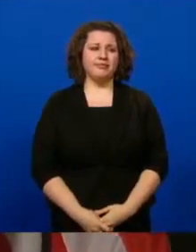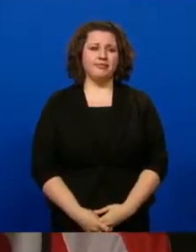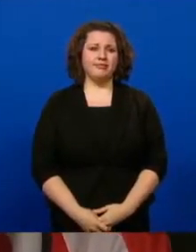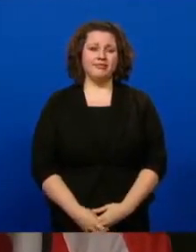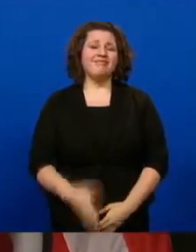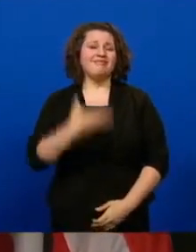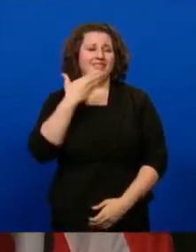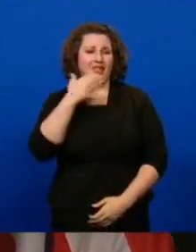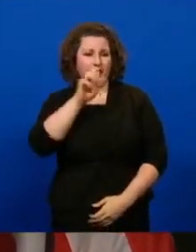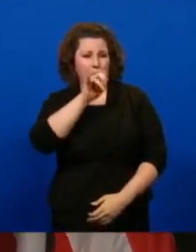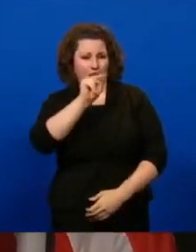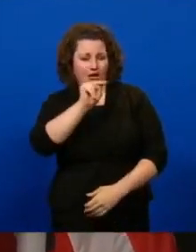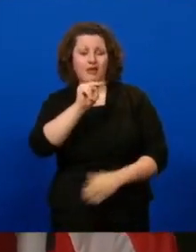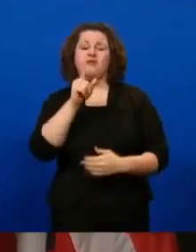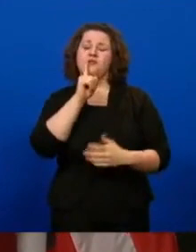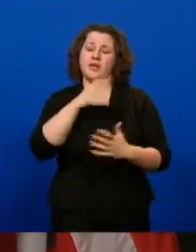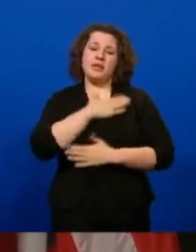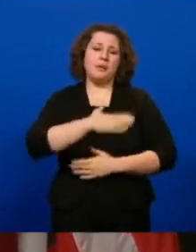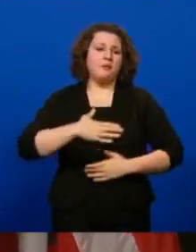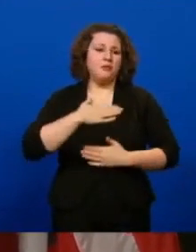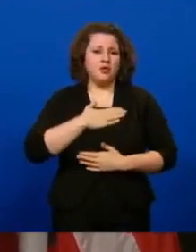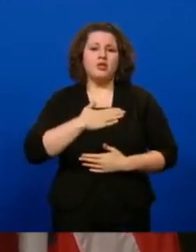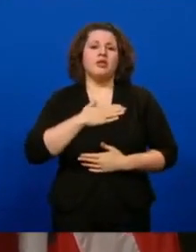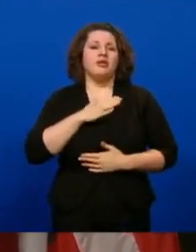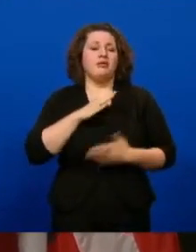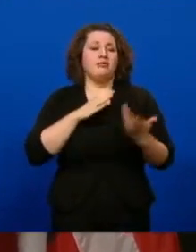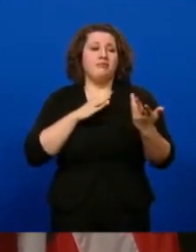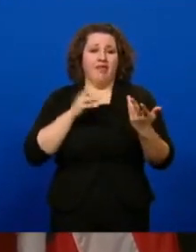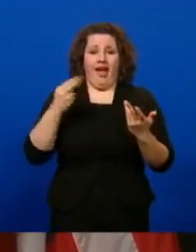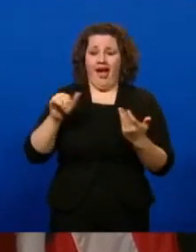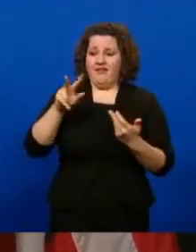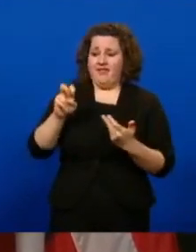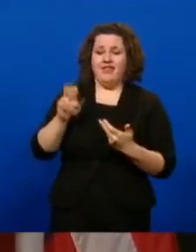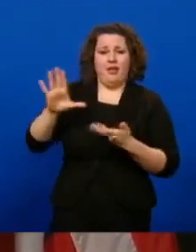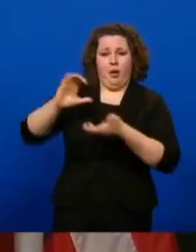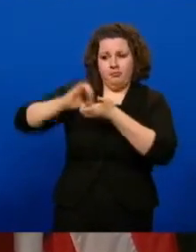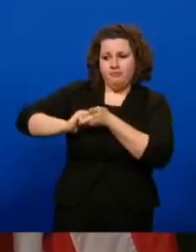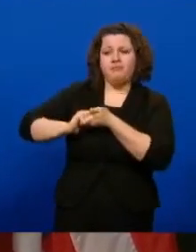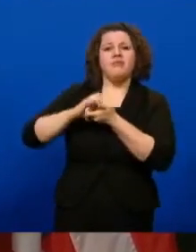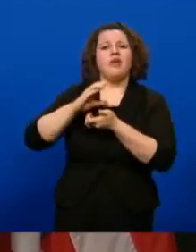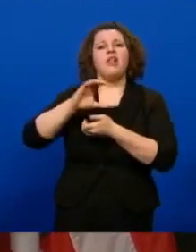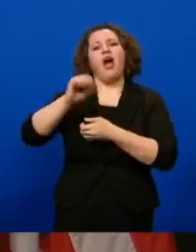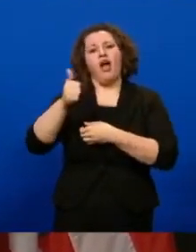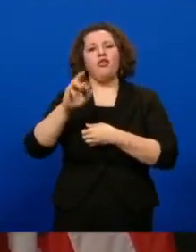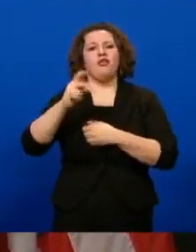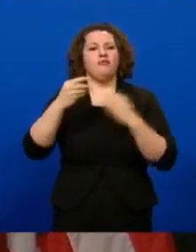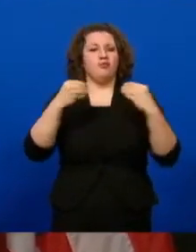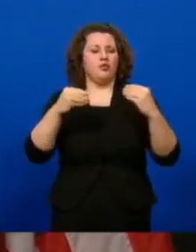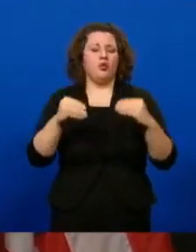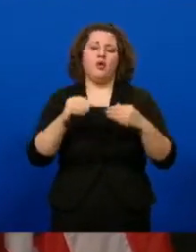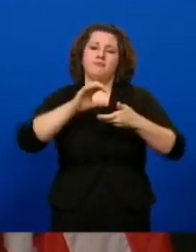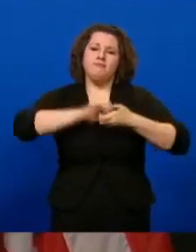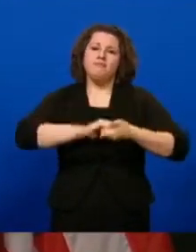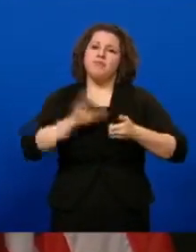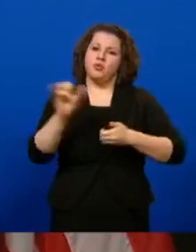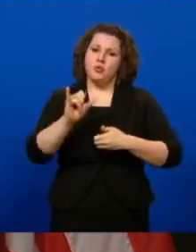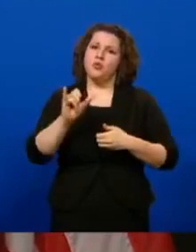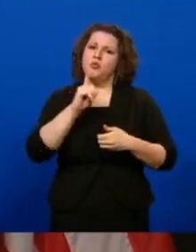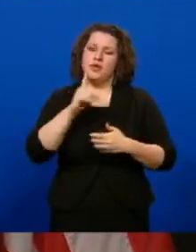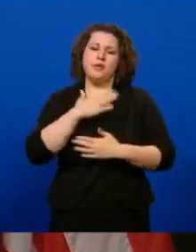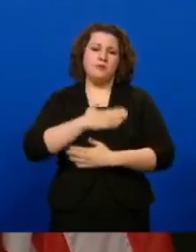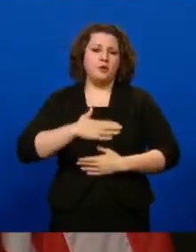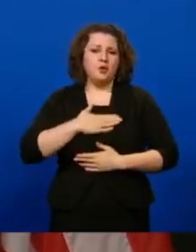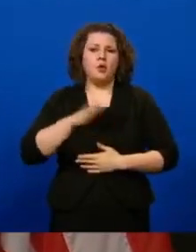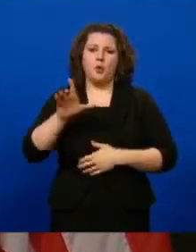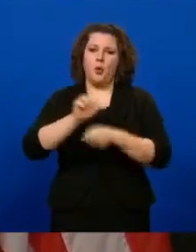Thank you, Erin. We greatly appreciate the partnership of Hy-Vee as well as the other Iowa pharmacies to help make the vaccine accessible and